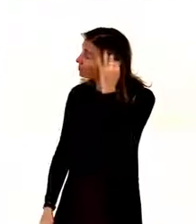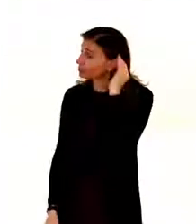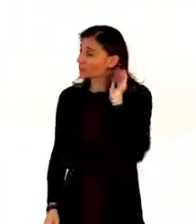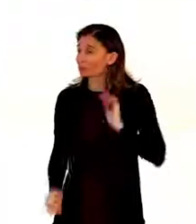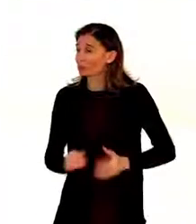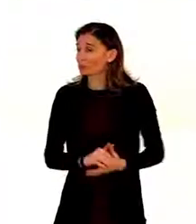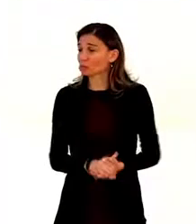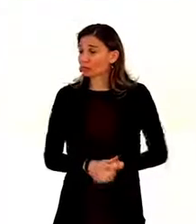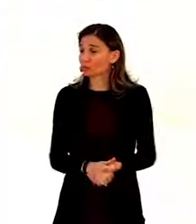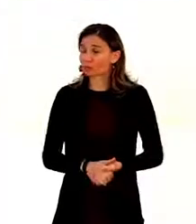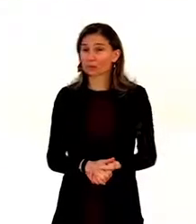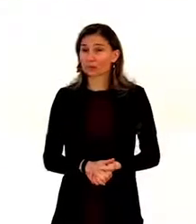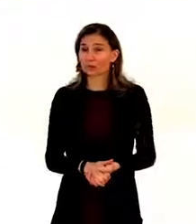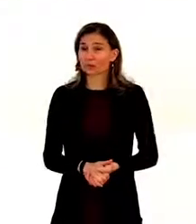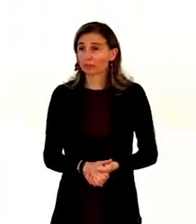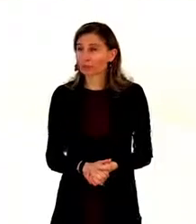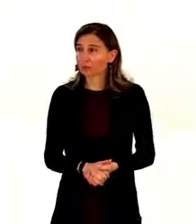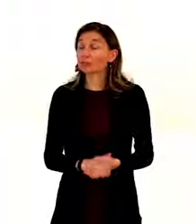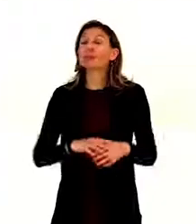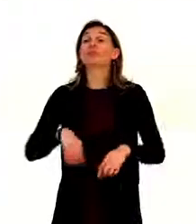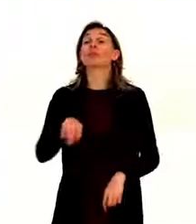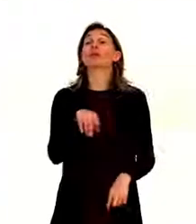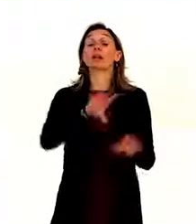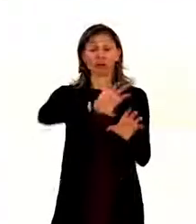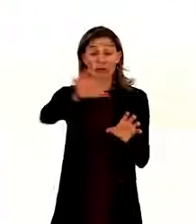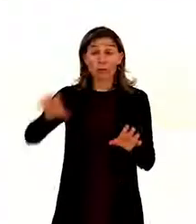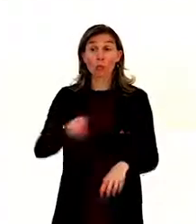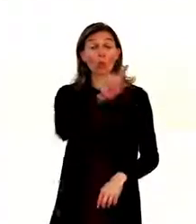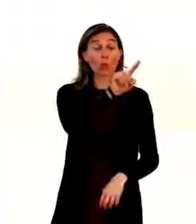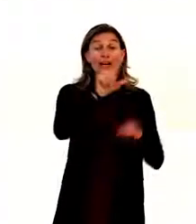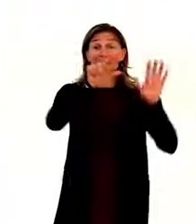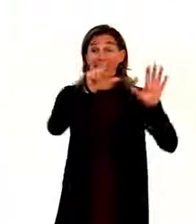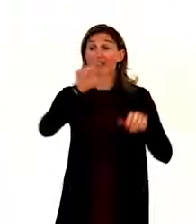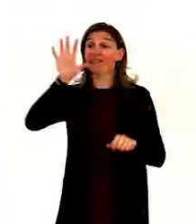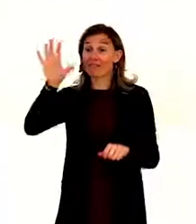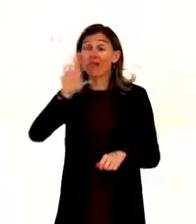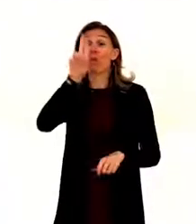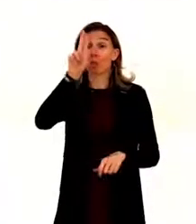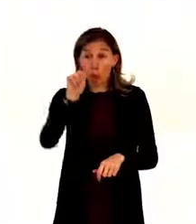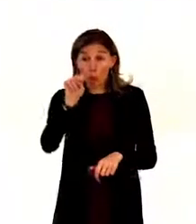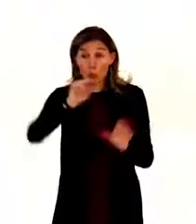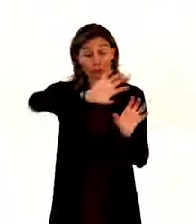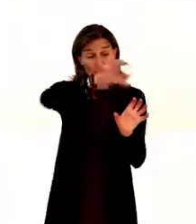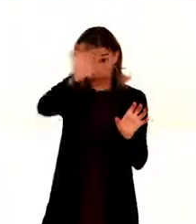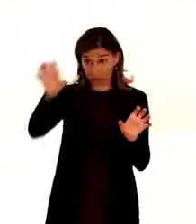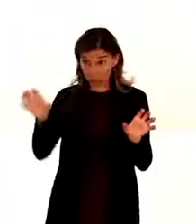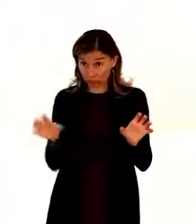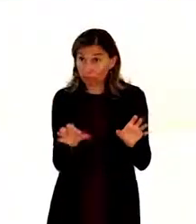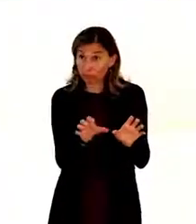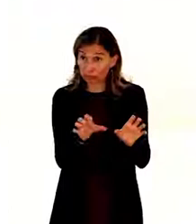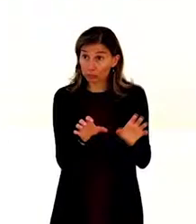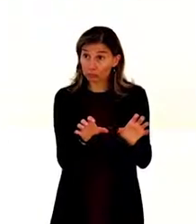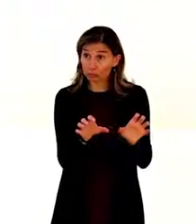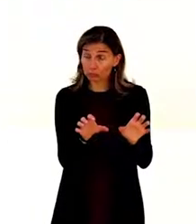And, we have 175 United Nations member states. Also,